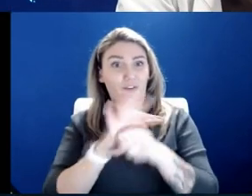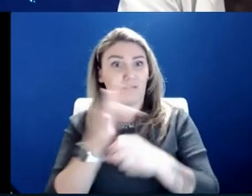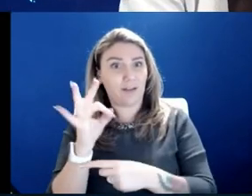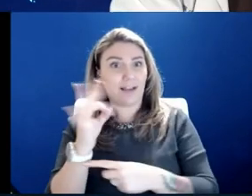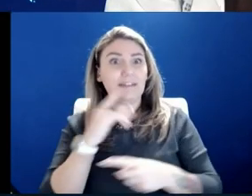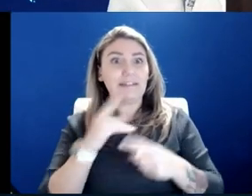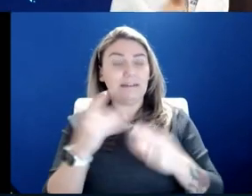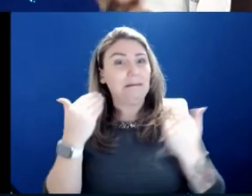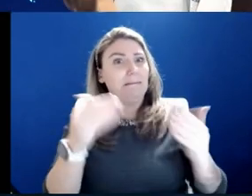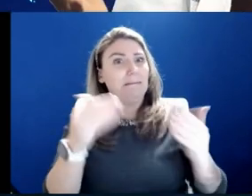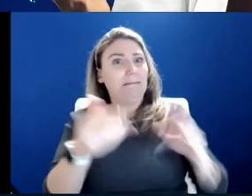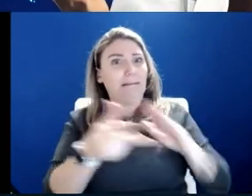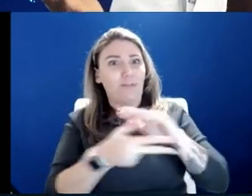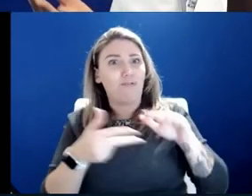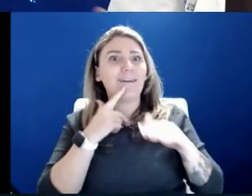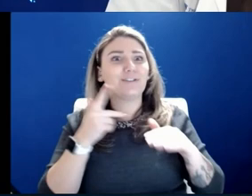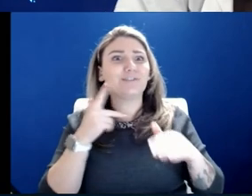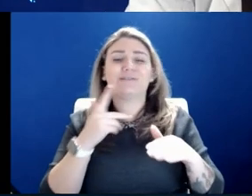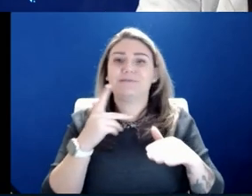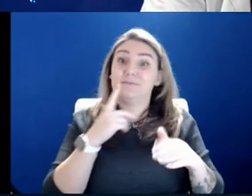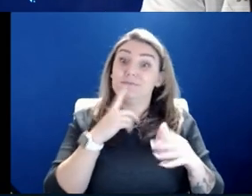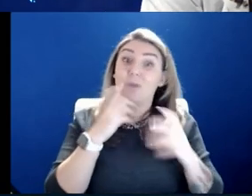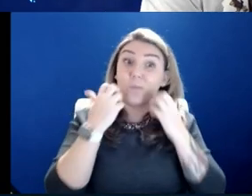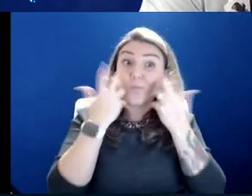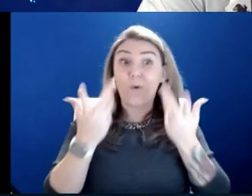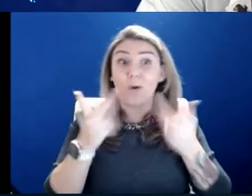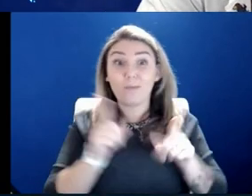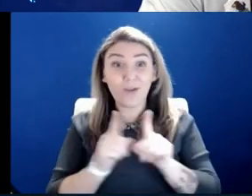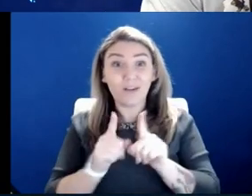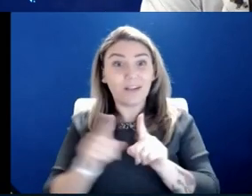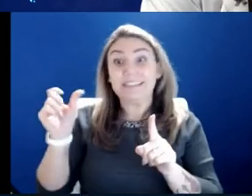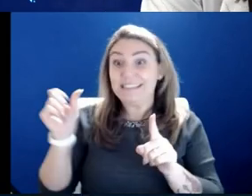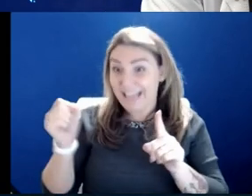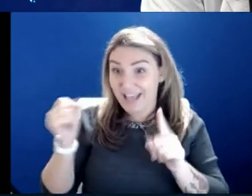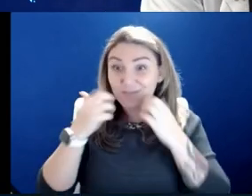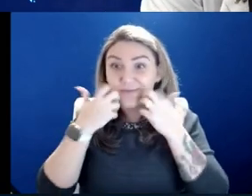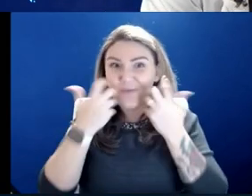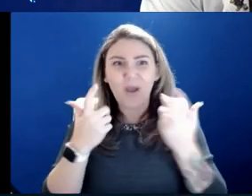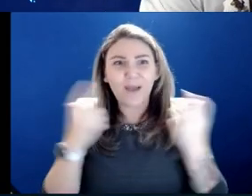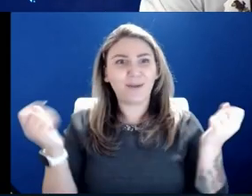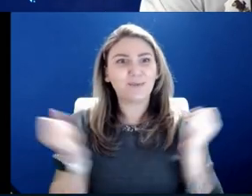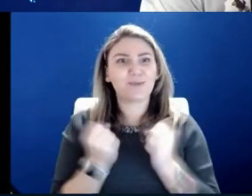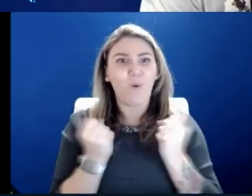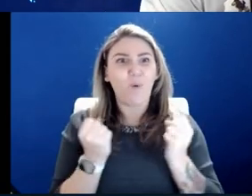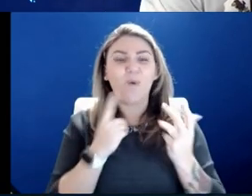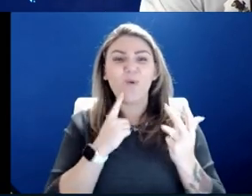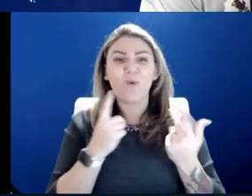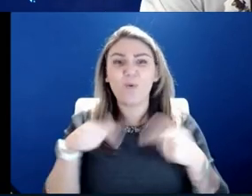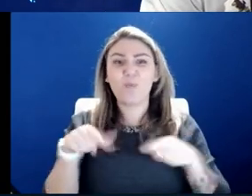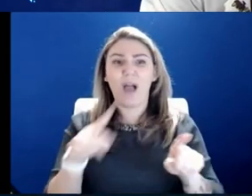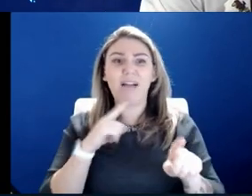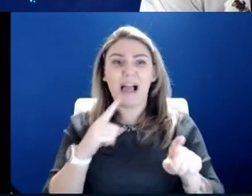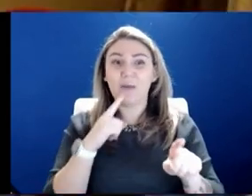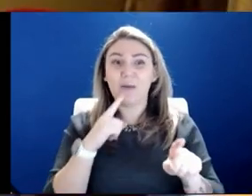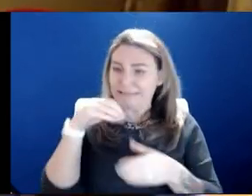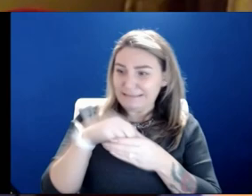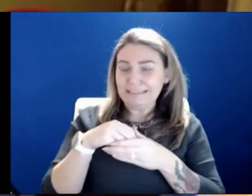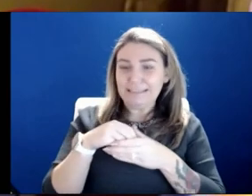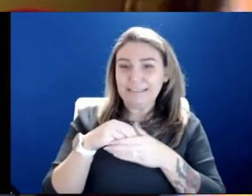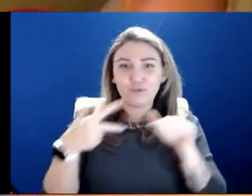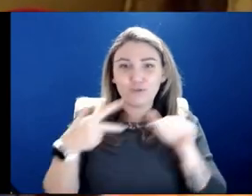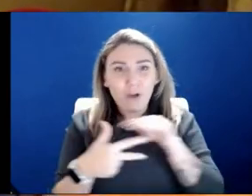that's good, I guess. It's probably a little warmer. It was, it was a pretty cold snap when I was out there, but I